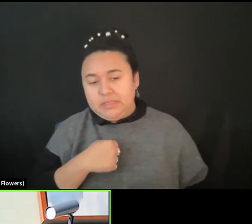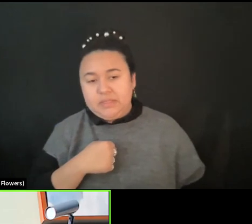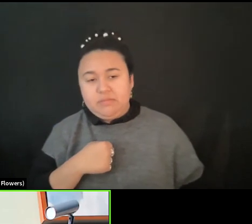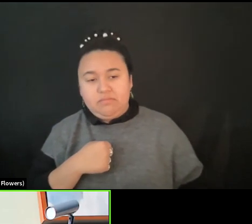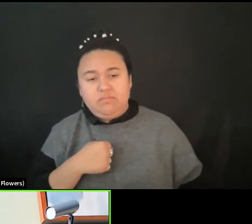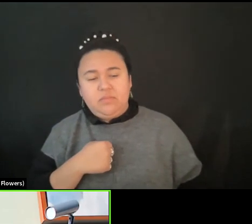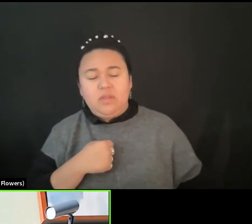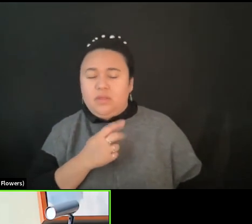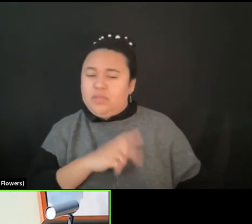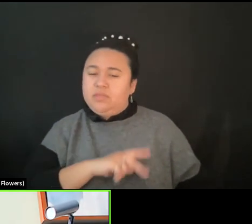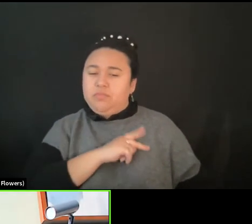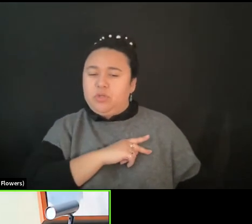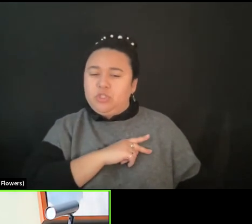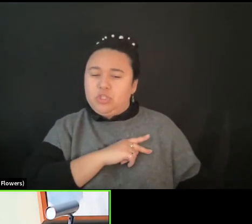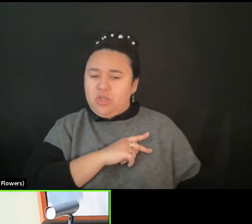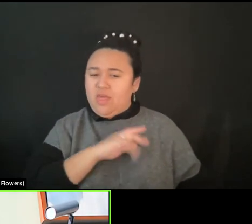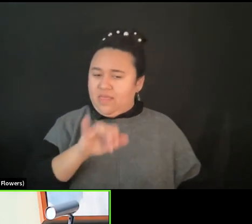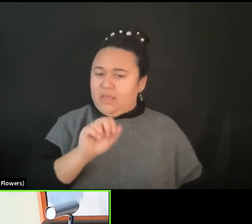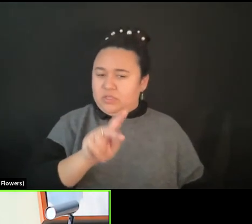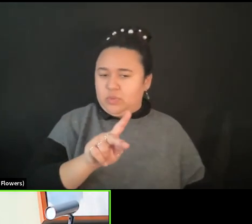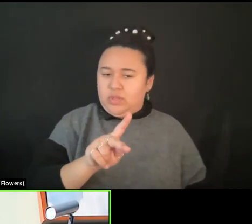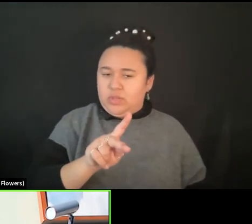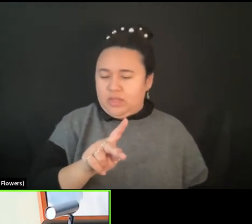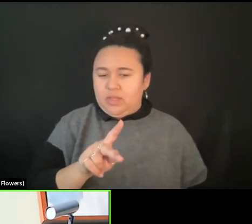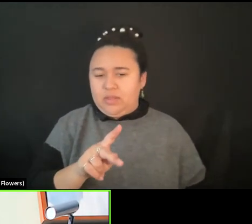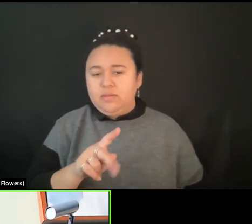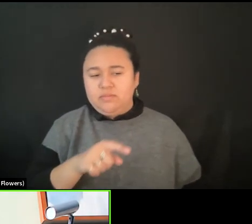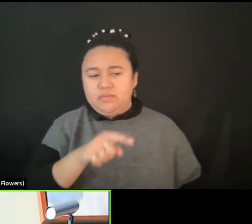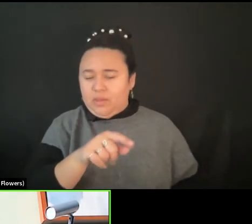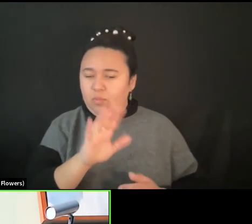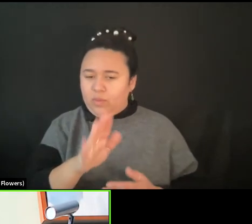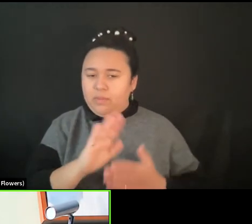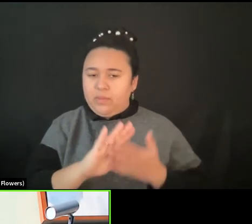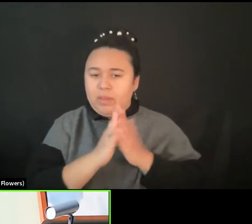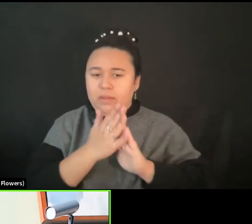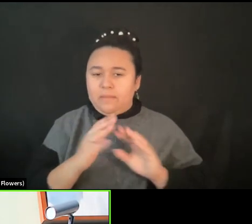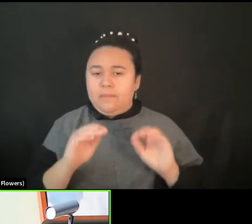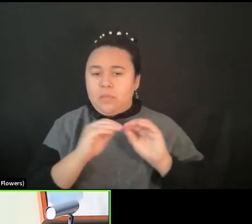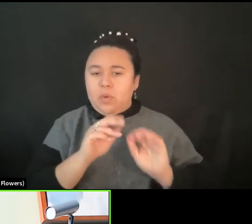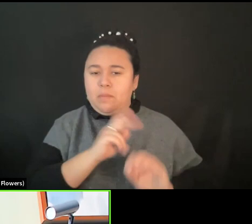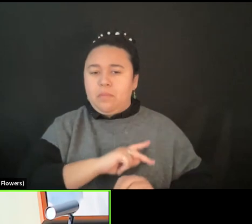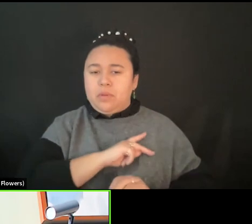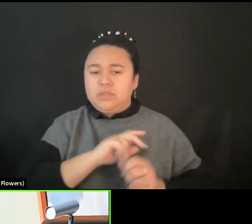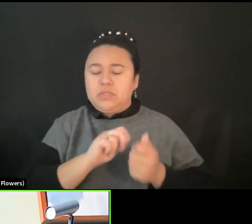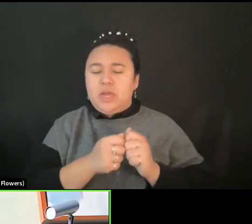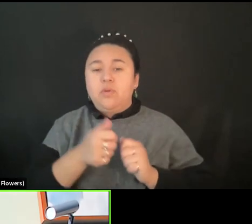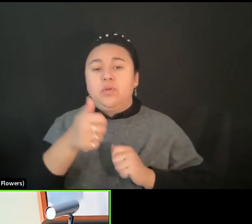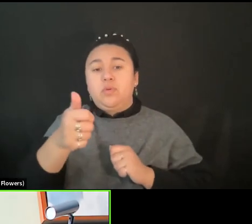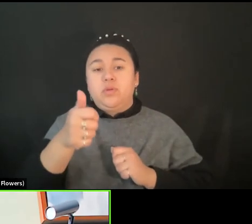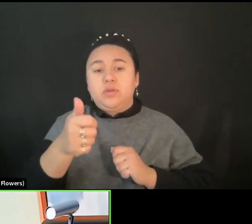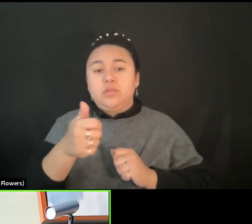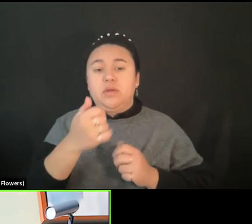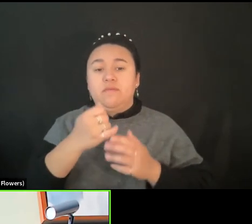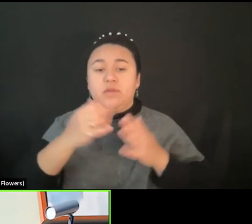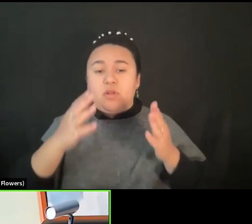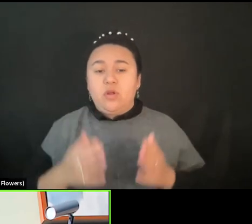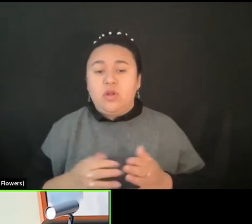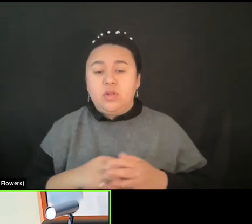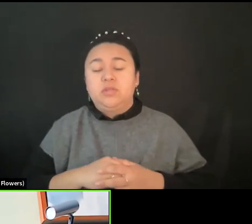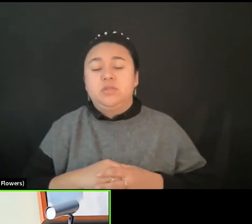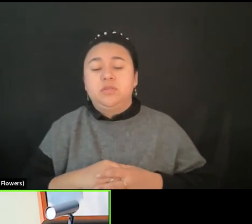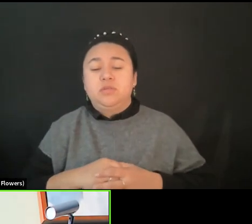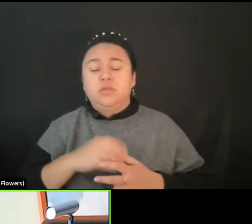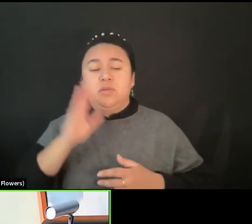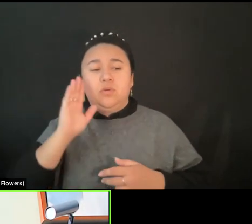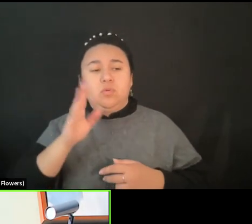It becomes more personal, how you, as an individual, as an artist, are going to